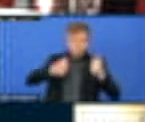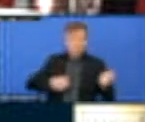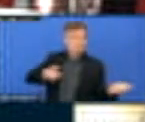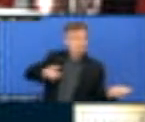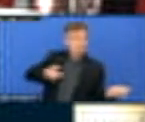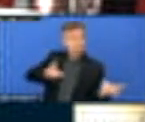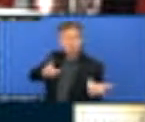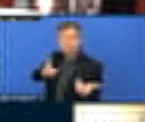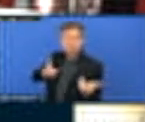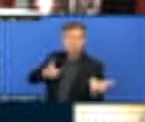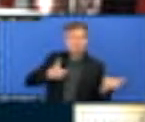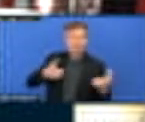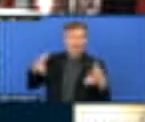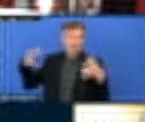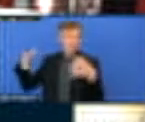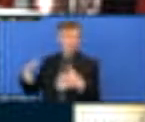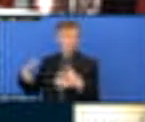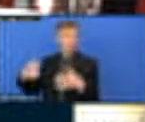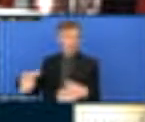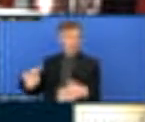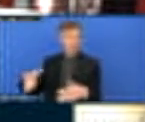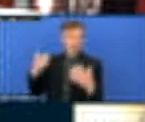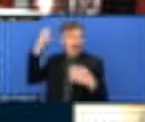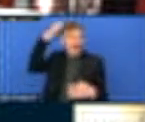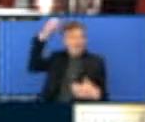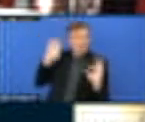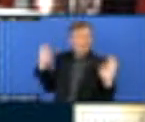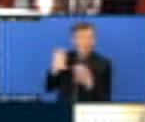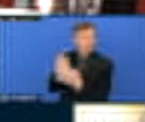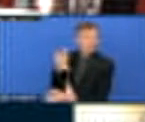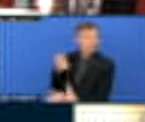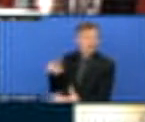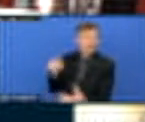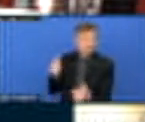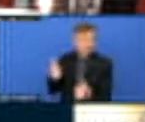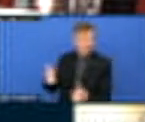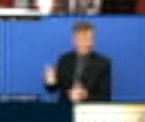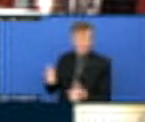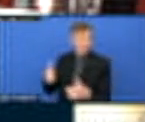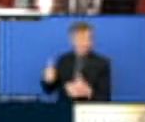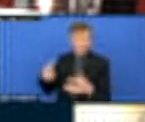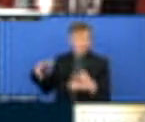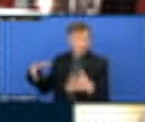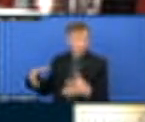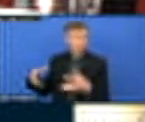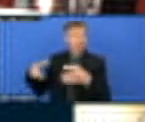the internal level, we have organized the associative the APE, the teachers,